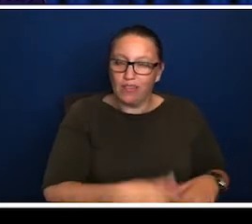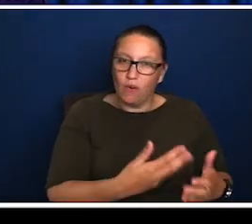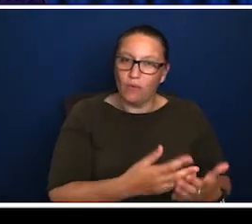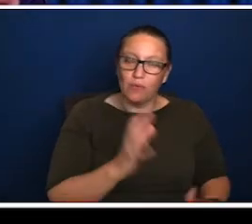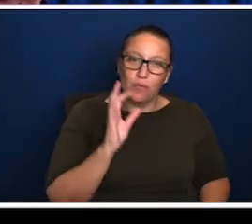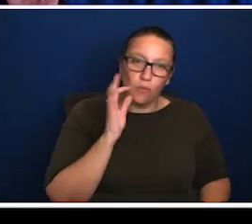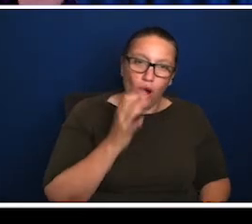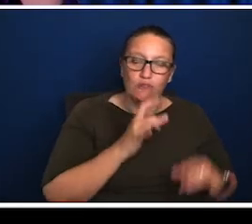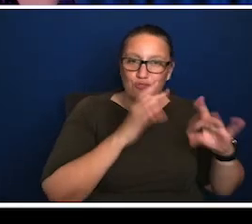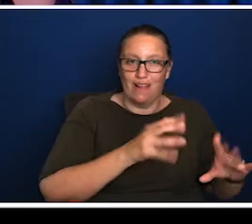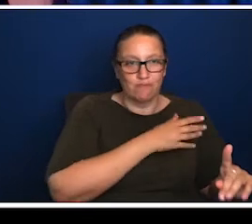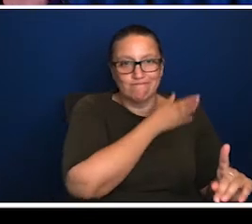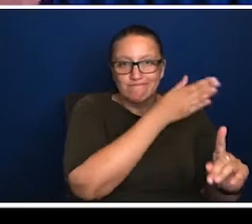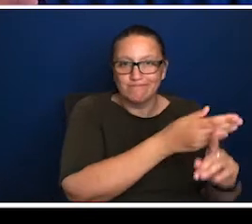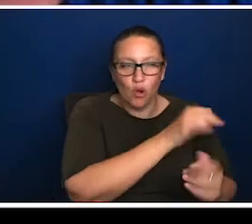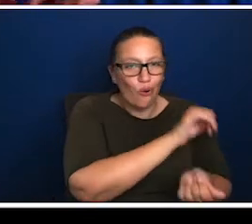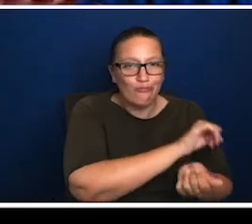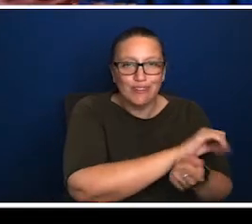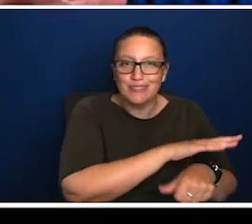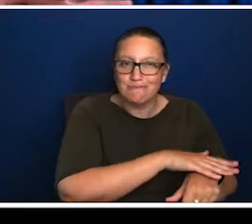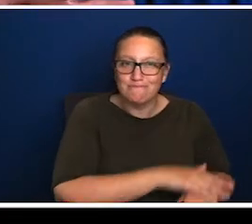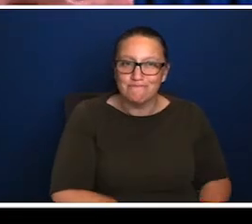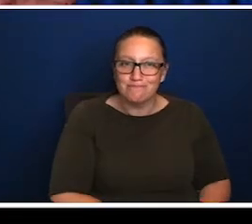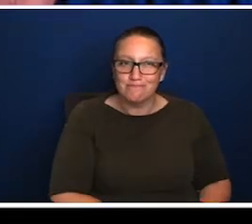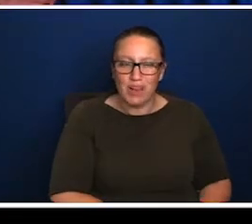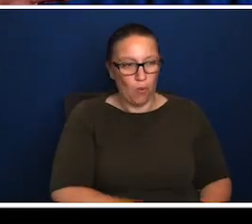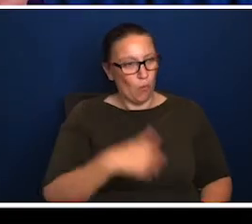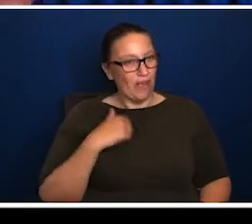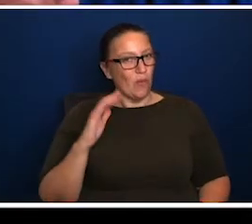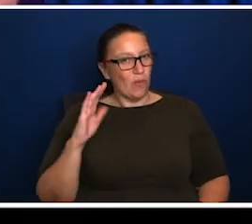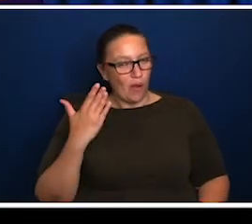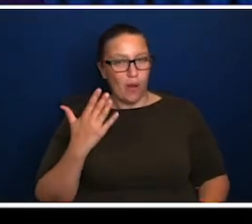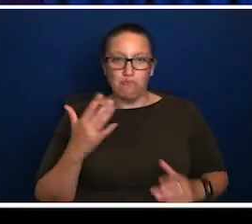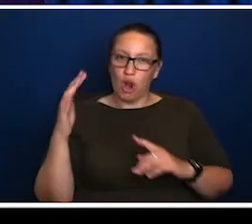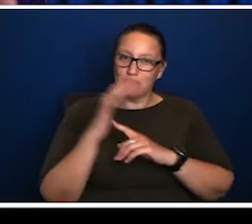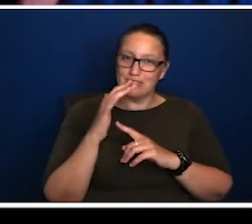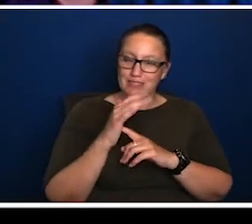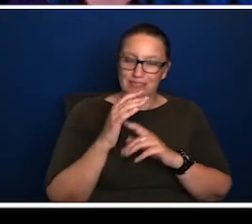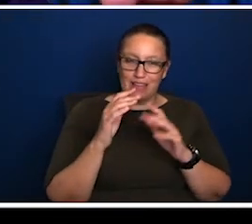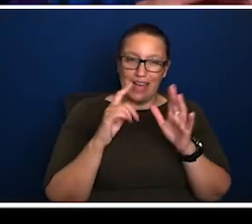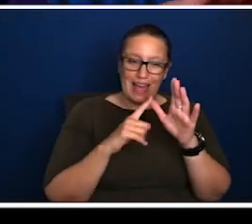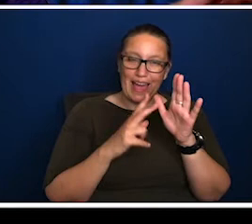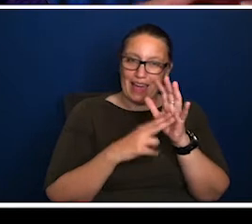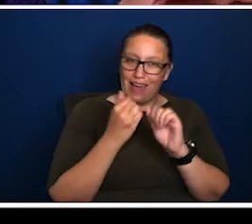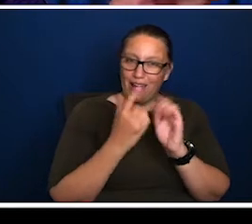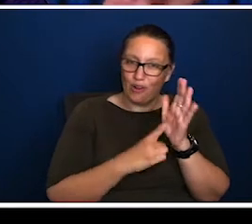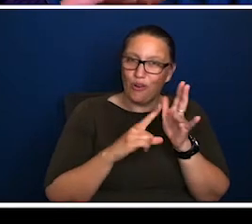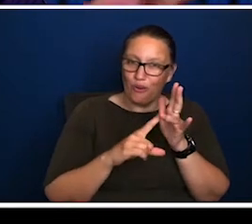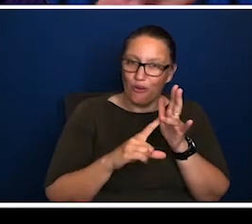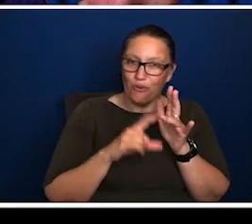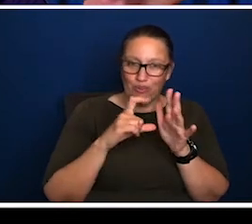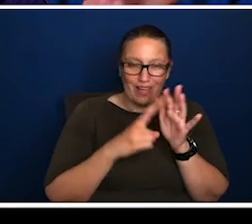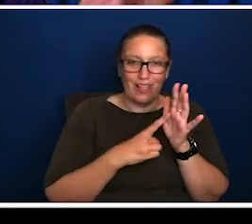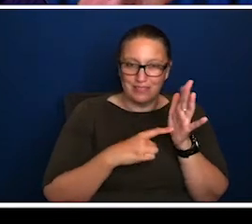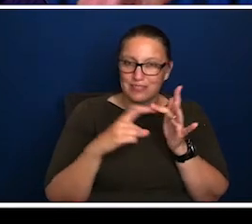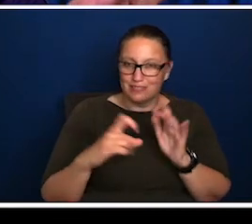don't want to do is to move from a predominantly Anglo-Celtic storytelling for Australia to a, uh, cosmopolitan and